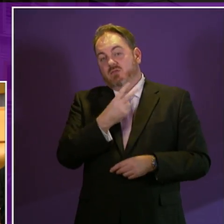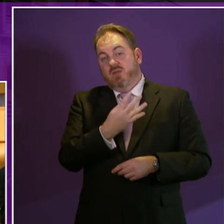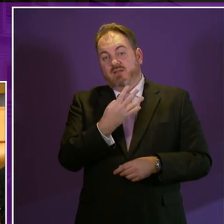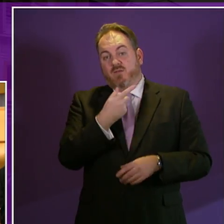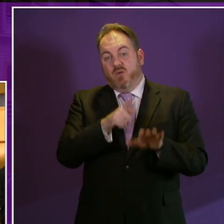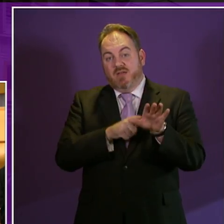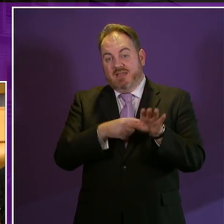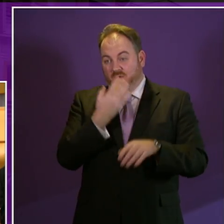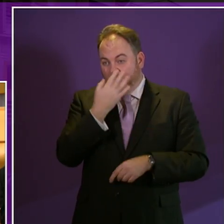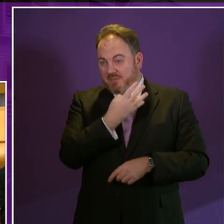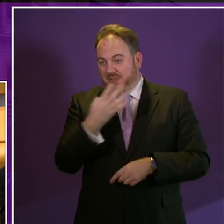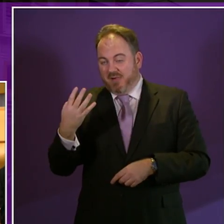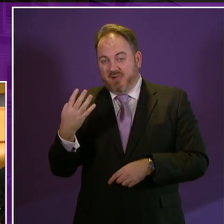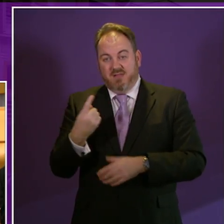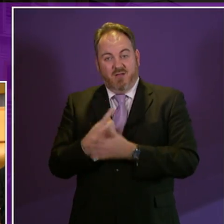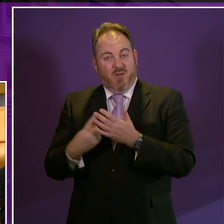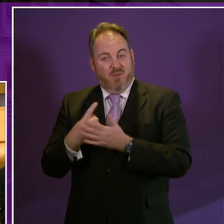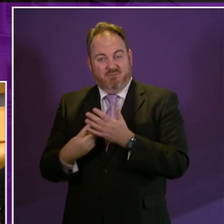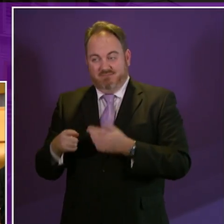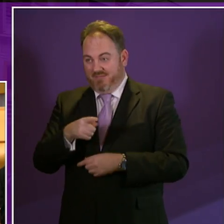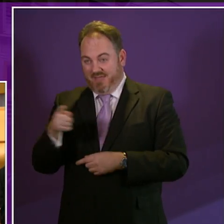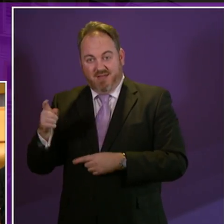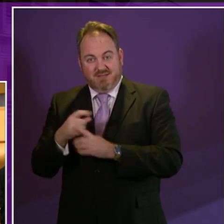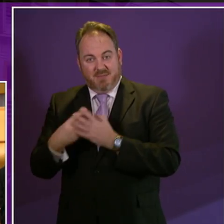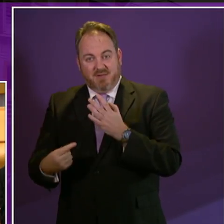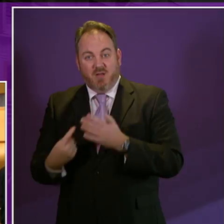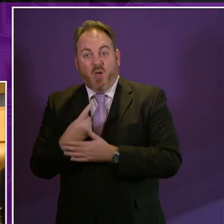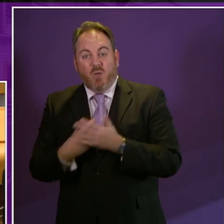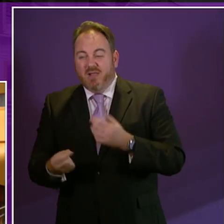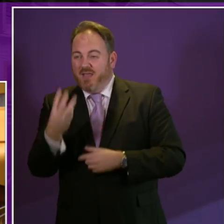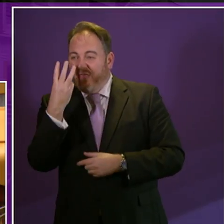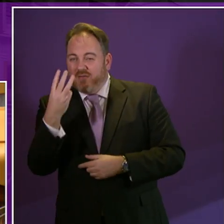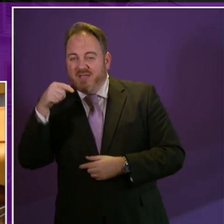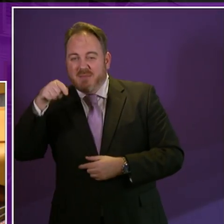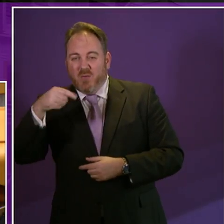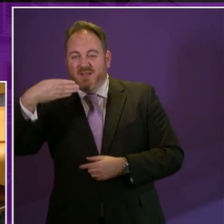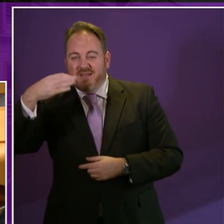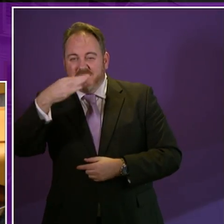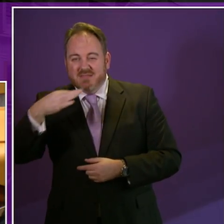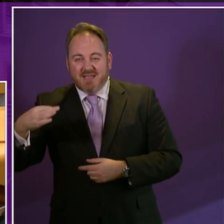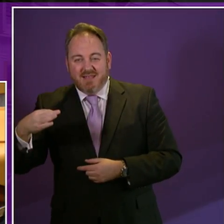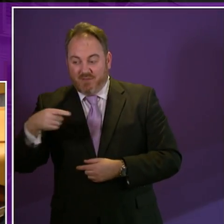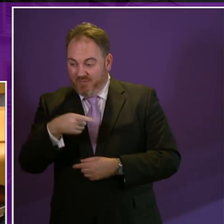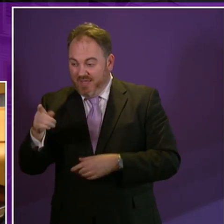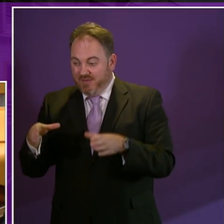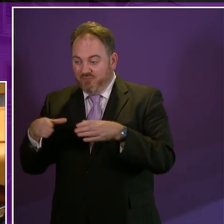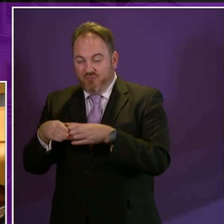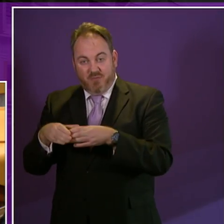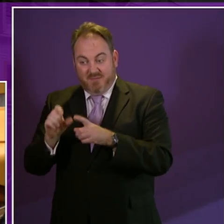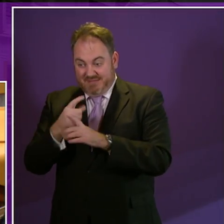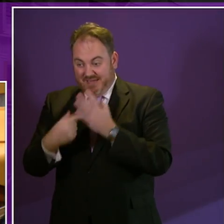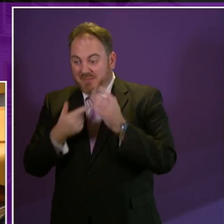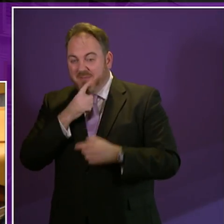-year-olds, only 3.9% of modern apprenticeships went to disabled people. That needs to